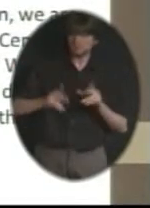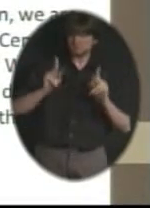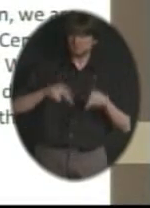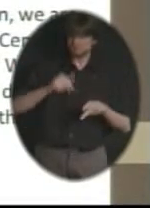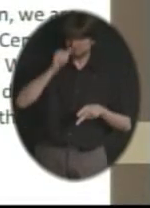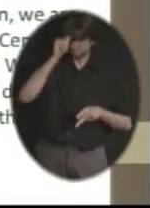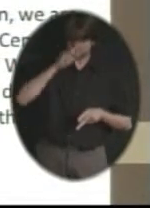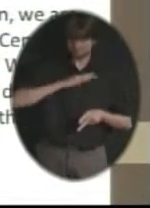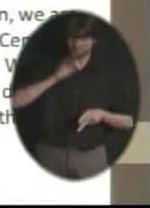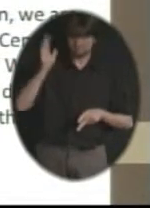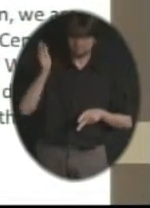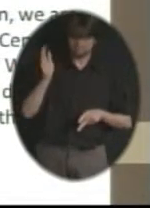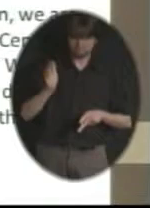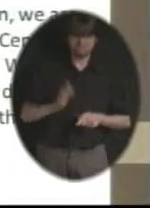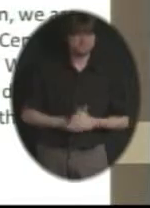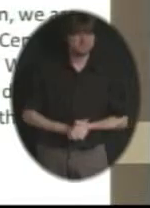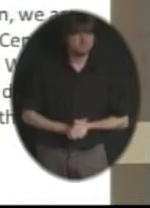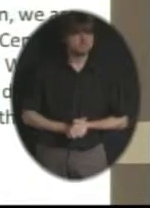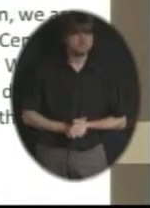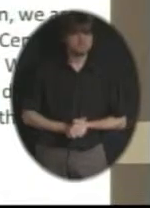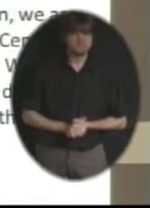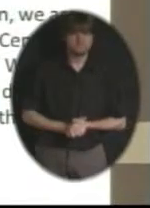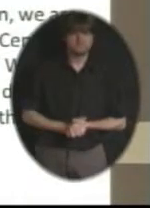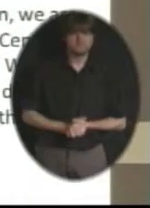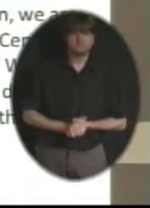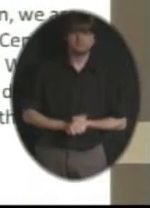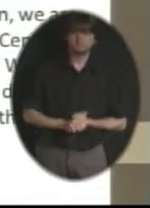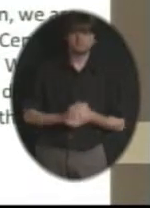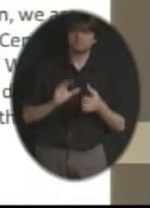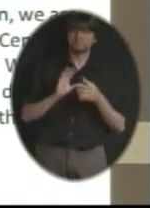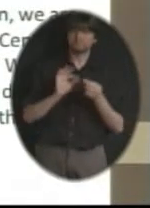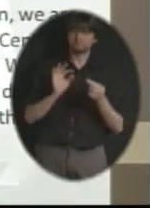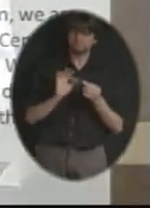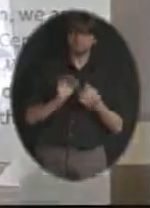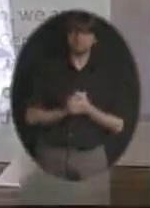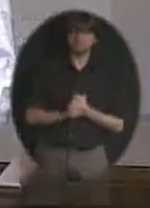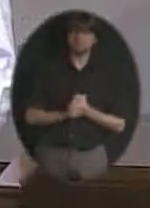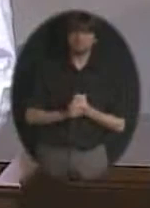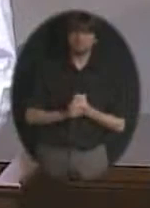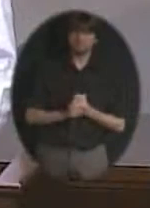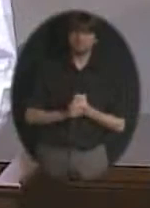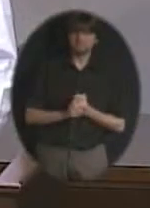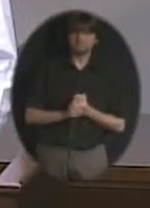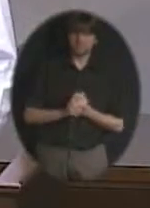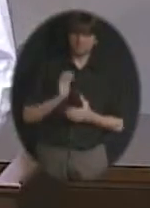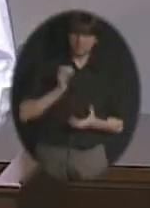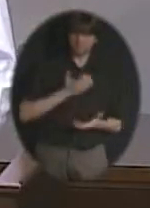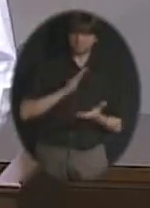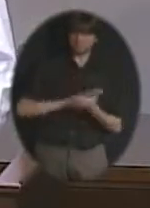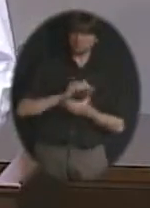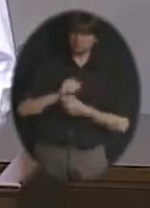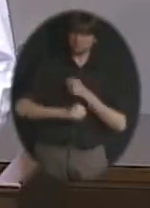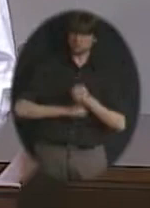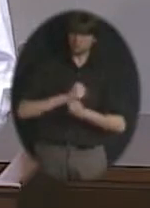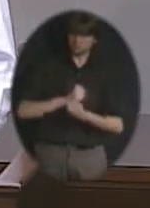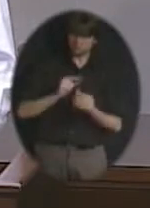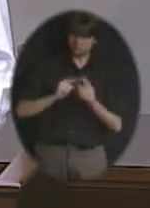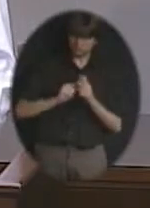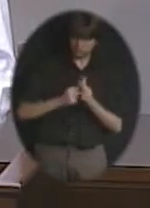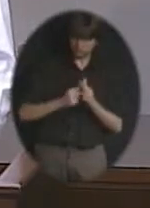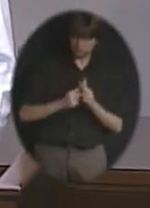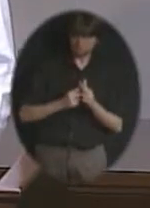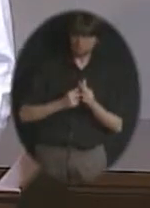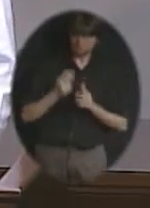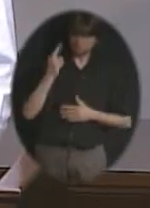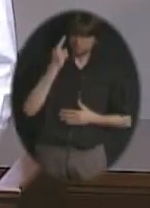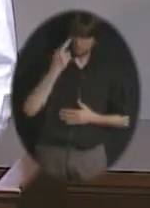And kind of as we kind of looked at the start of this school year, we were realizing that we're beginning the 10th year of